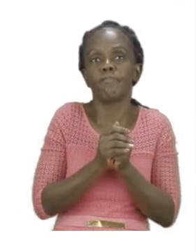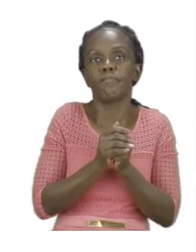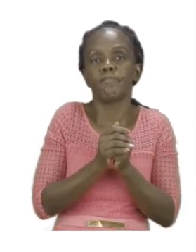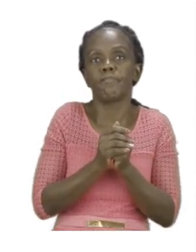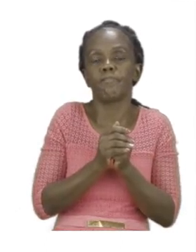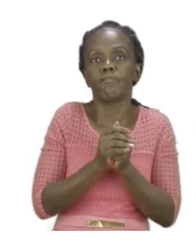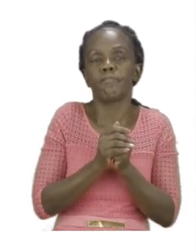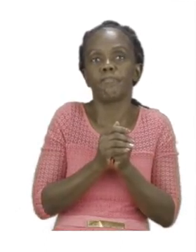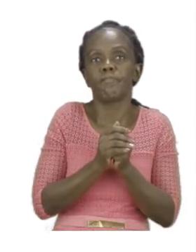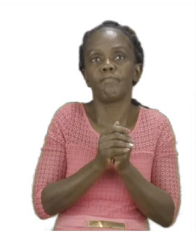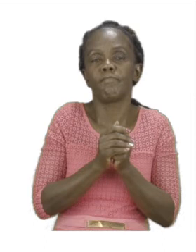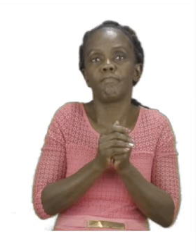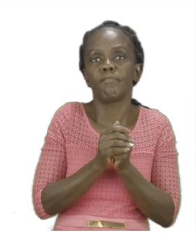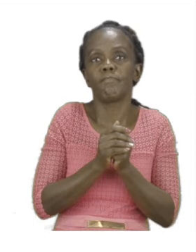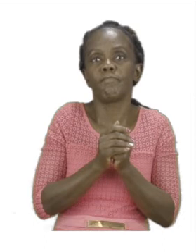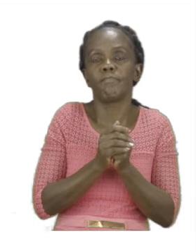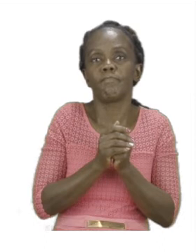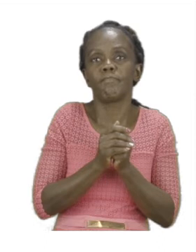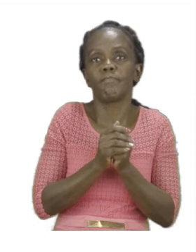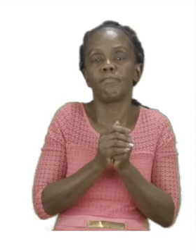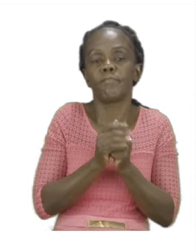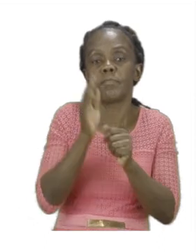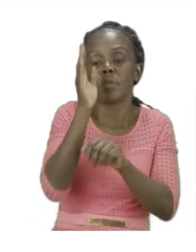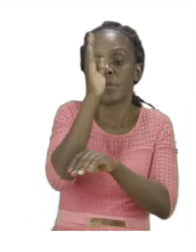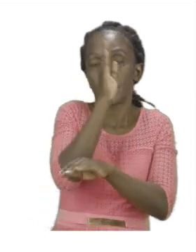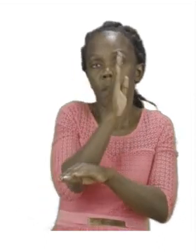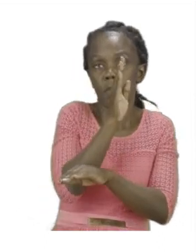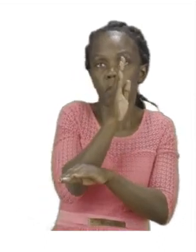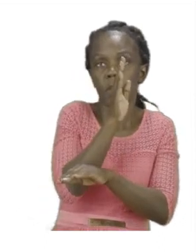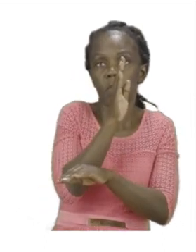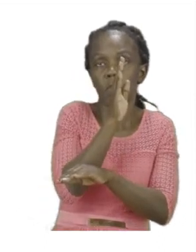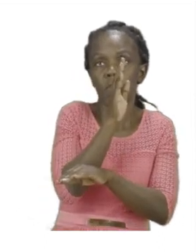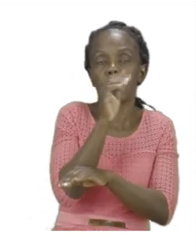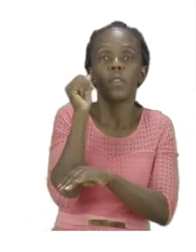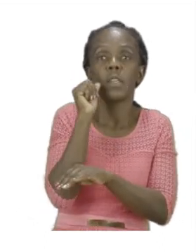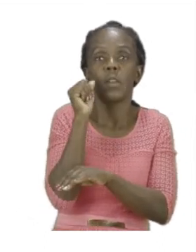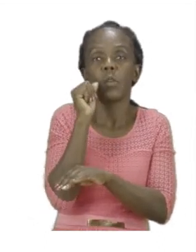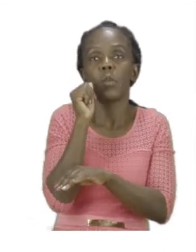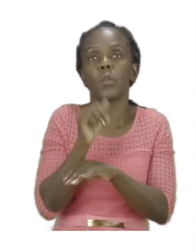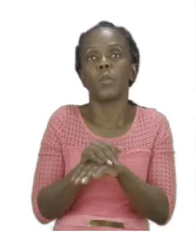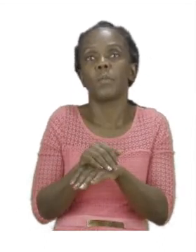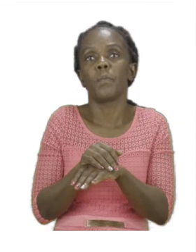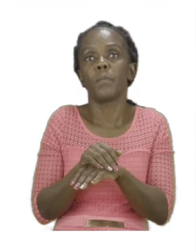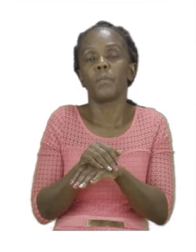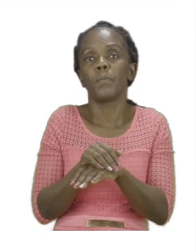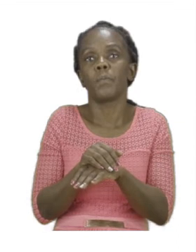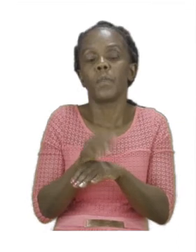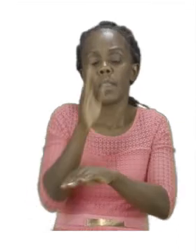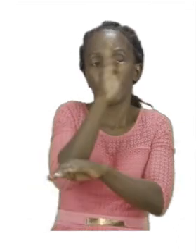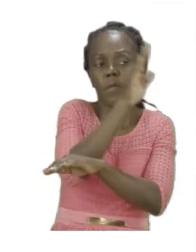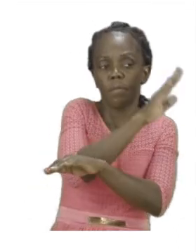is going to be for the afternoon. And for the evening event you are going to use red.